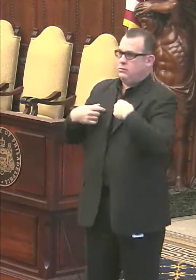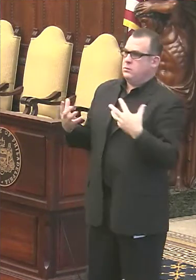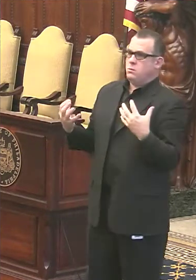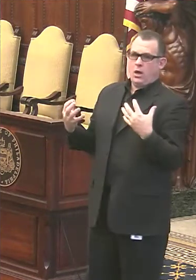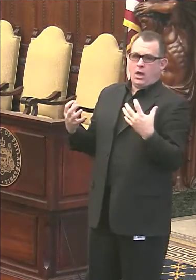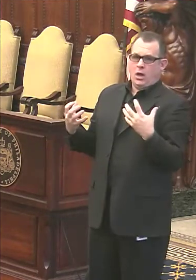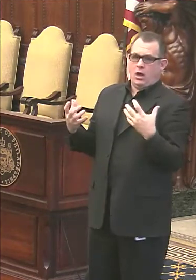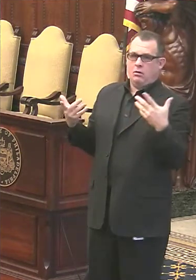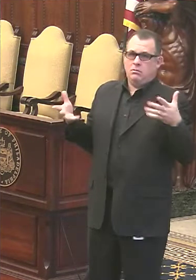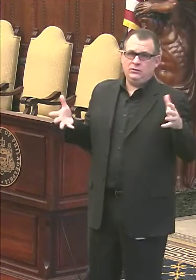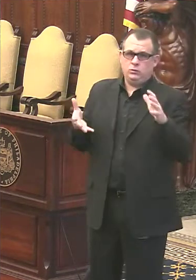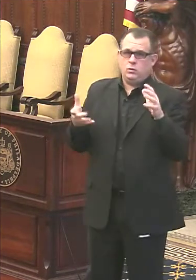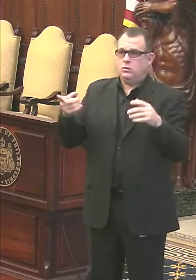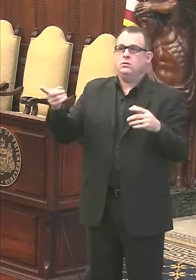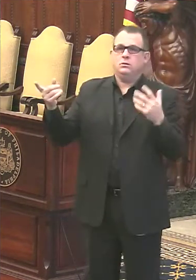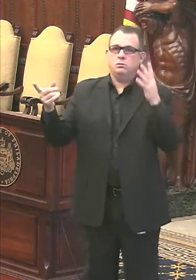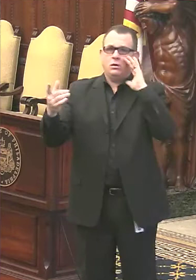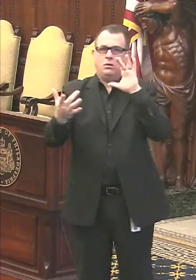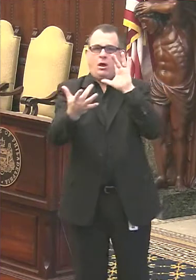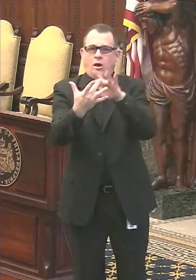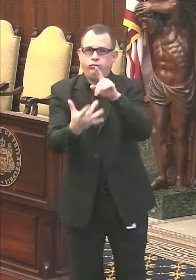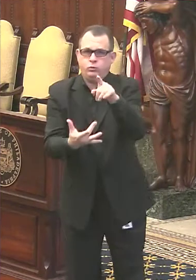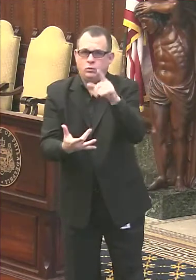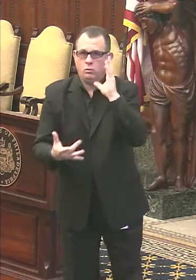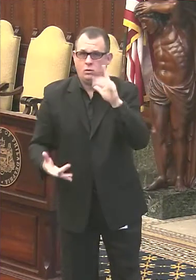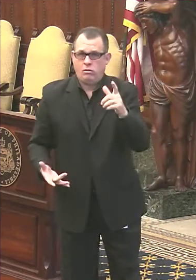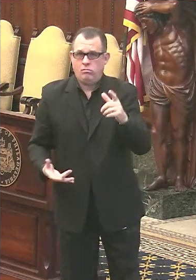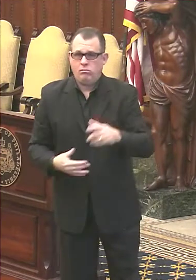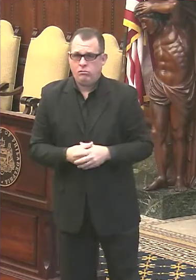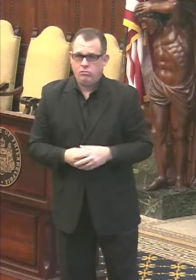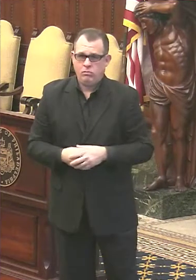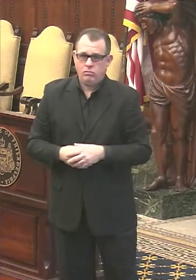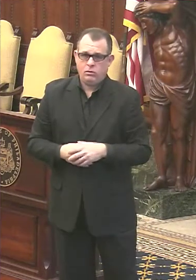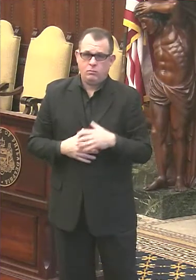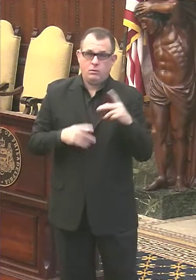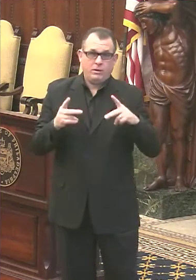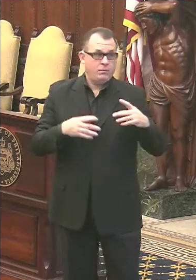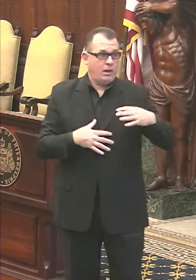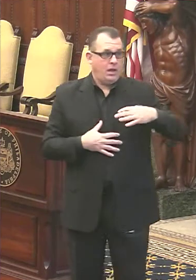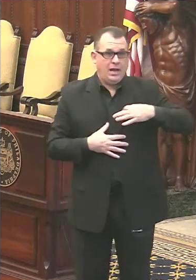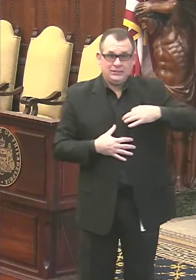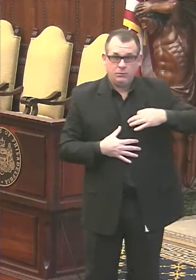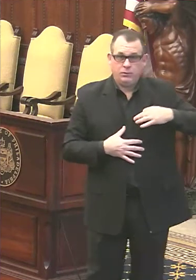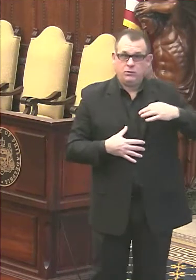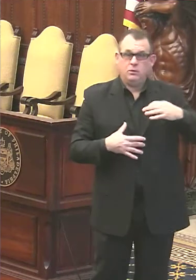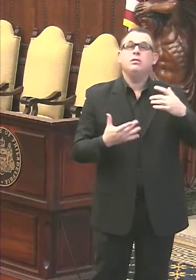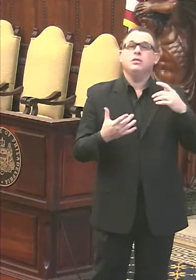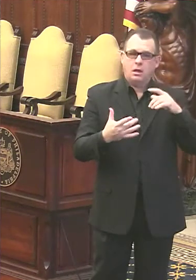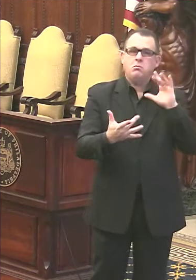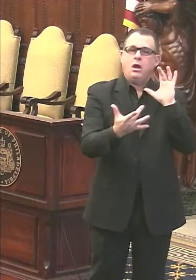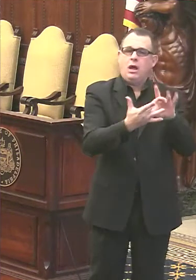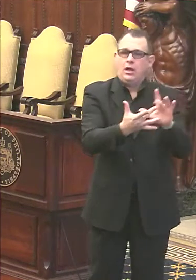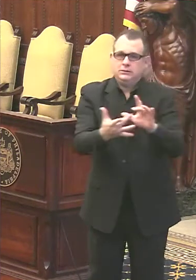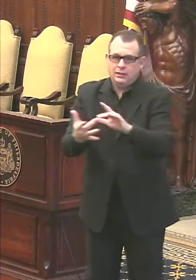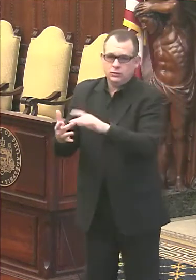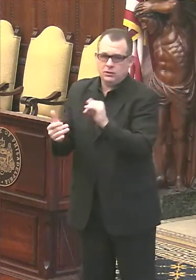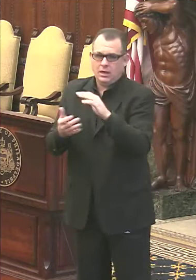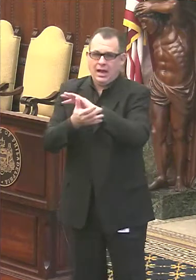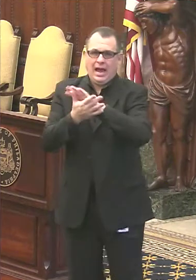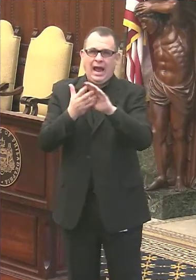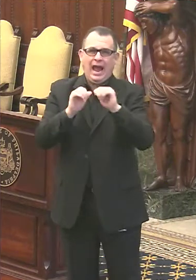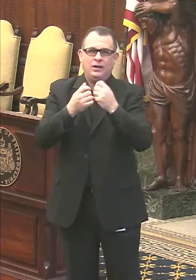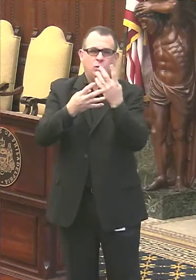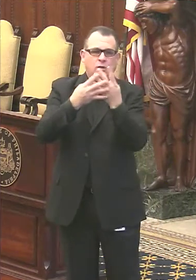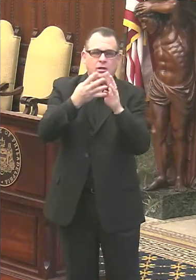and leaving your contact information. And then when people are eligible, we will contact them about how to schedule an appointment. Now,